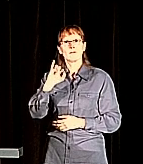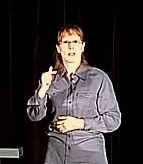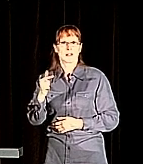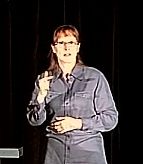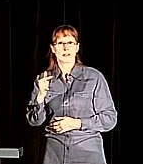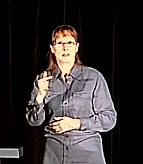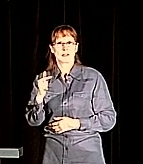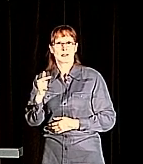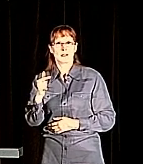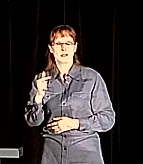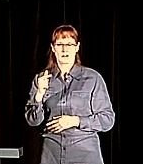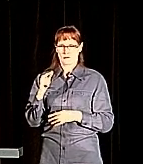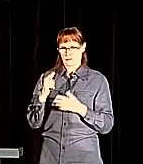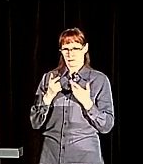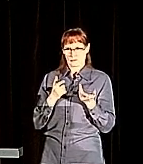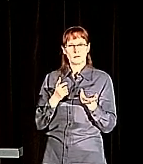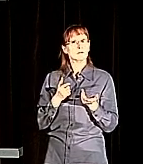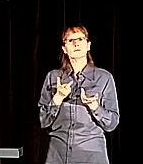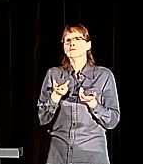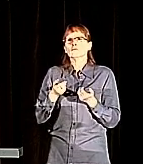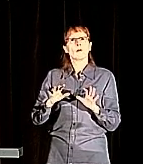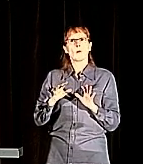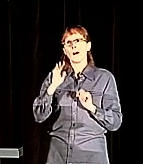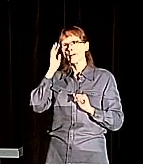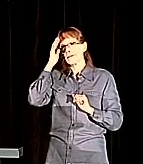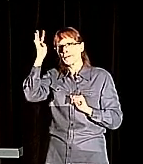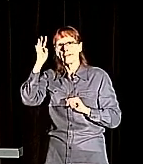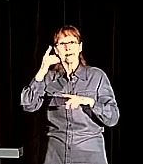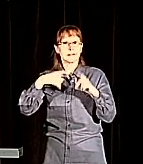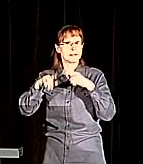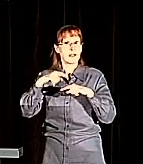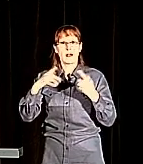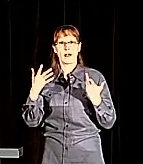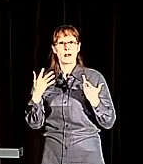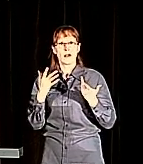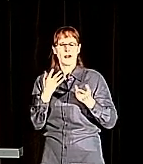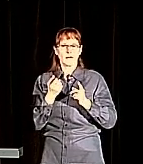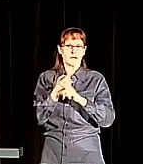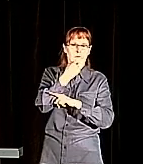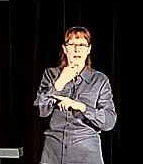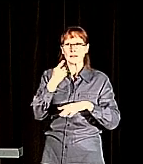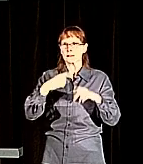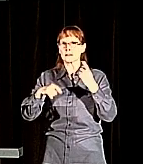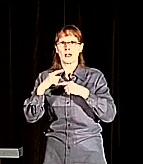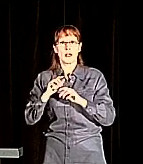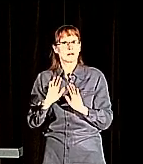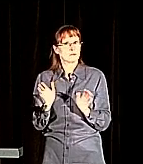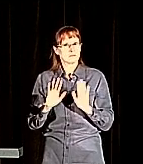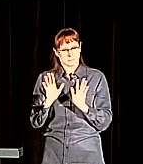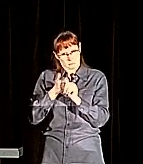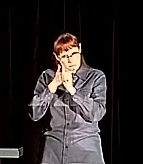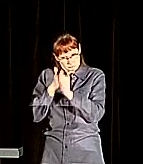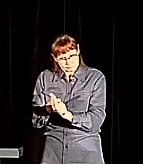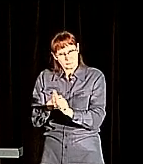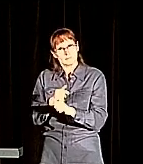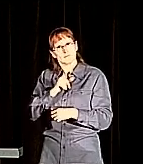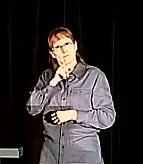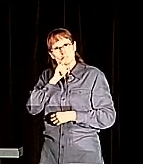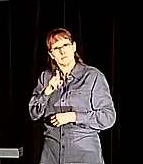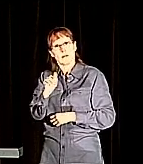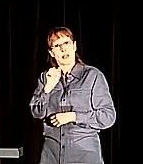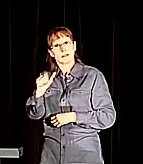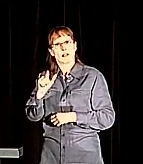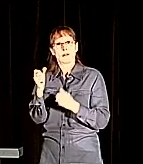signs, it's not like inventing vocabulary, you have to have a strong linguistic foundation, it has to follow the correct grammar, and it has to be